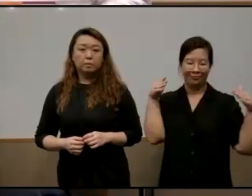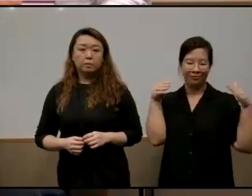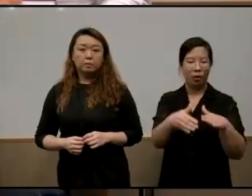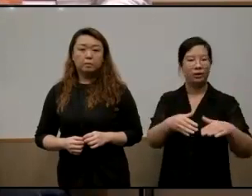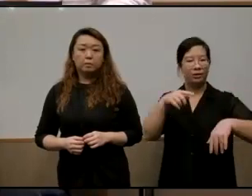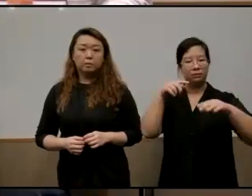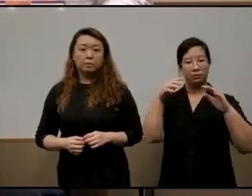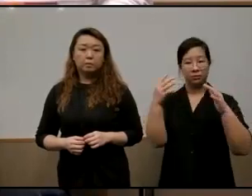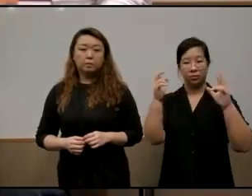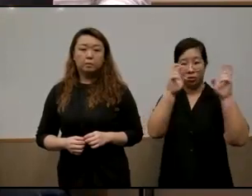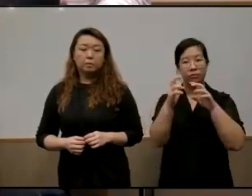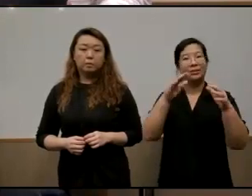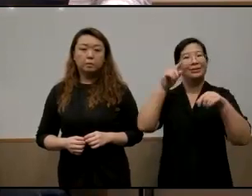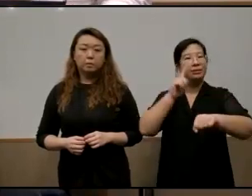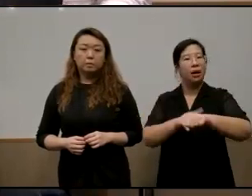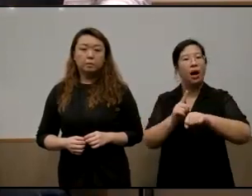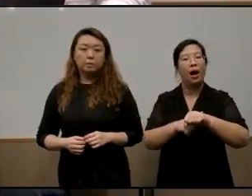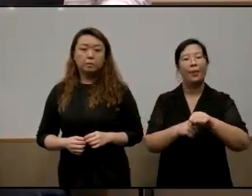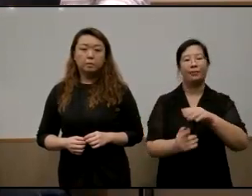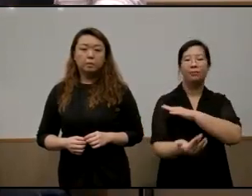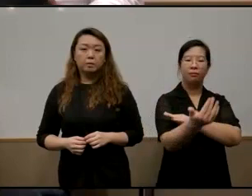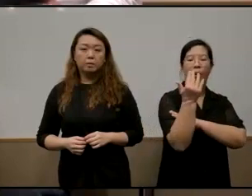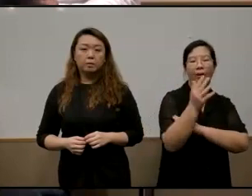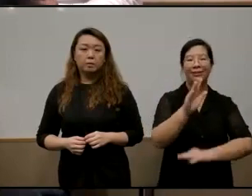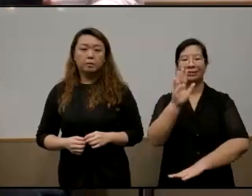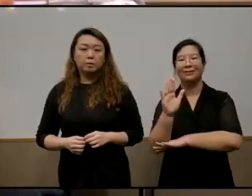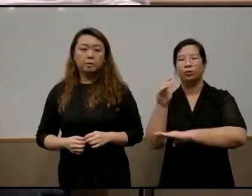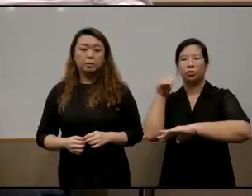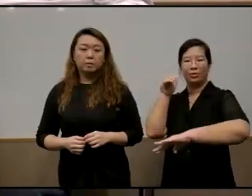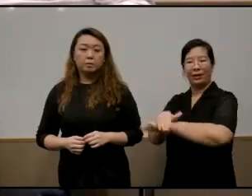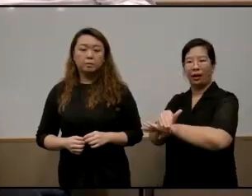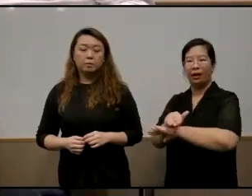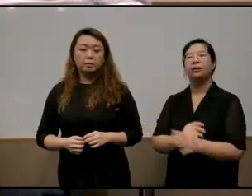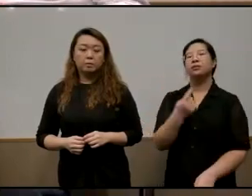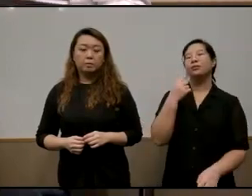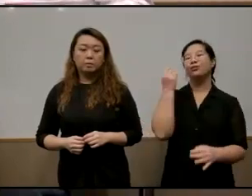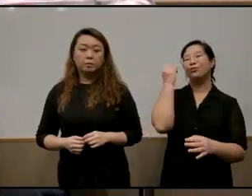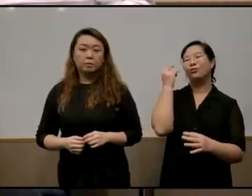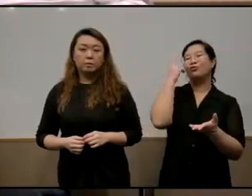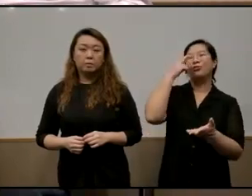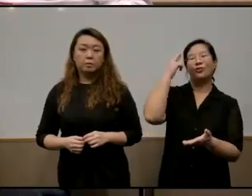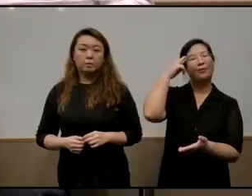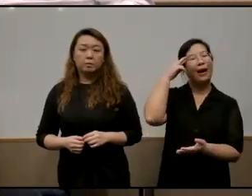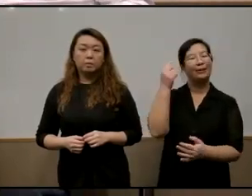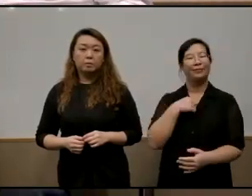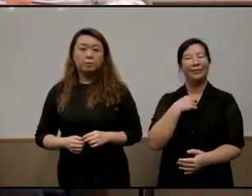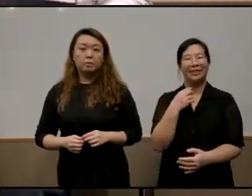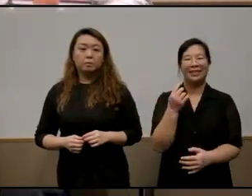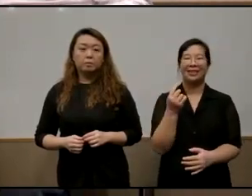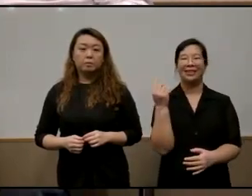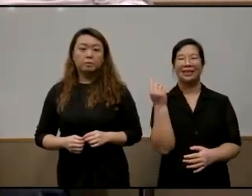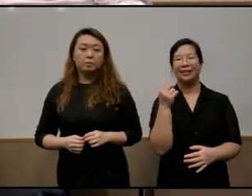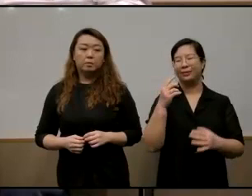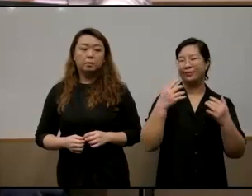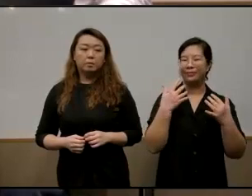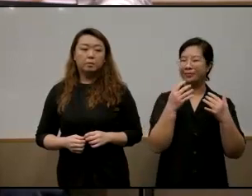that notion of morning noon and night it actually reminds me of an overture that i played before when i was in the